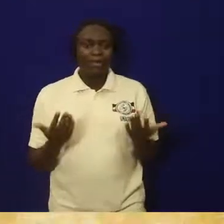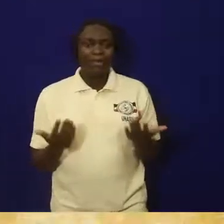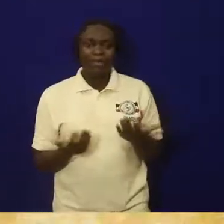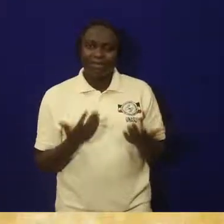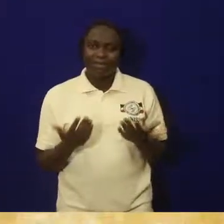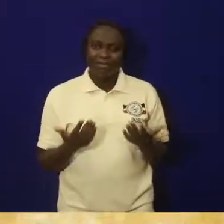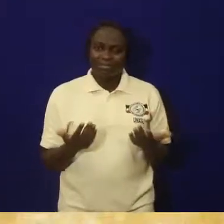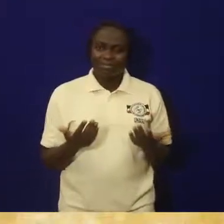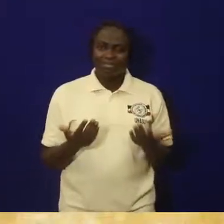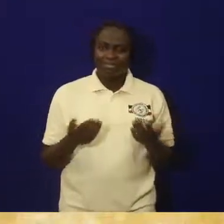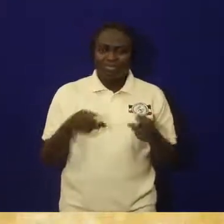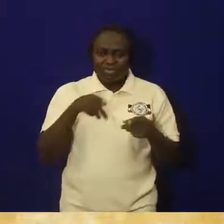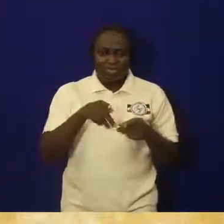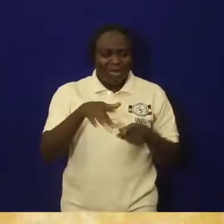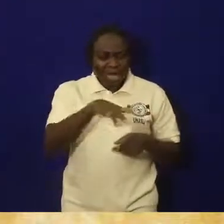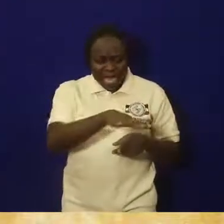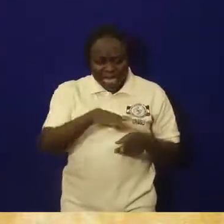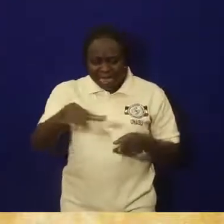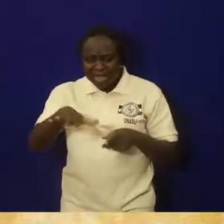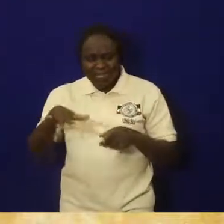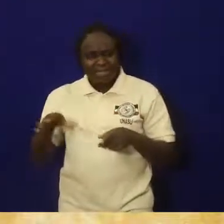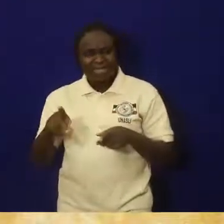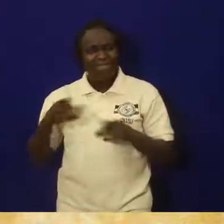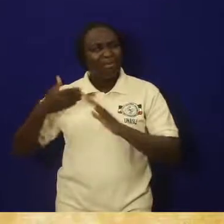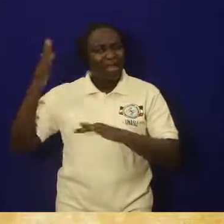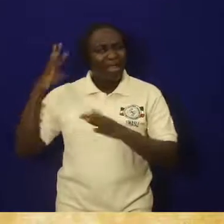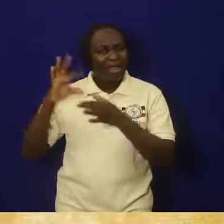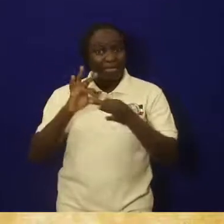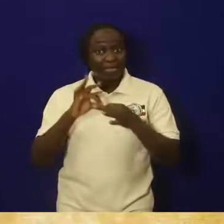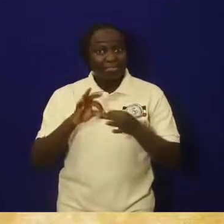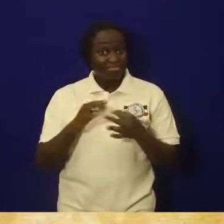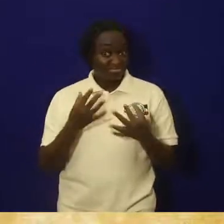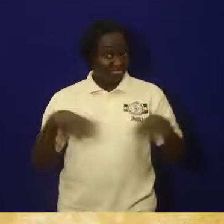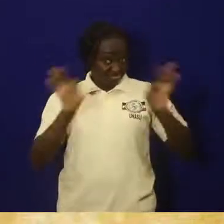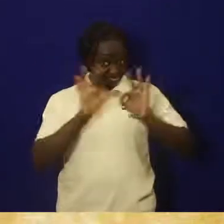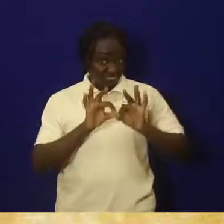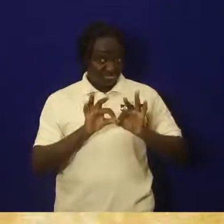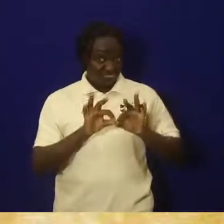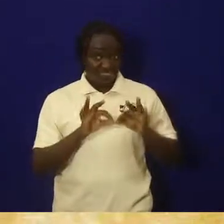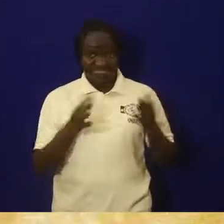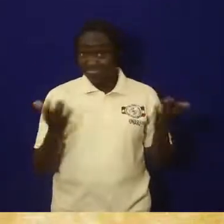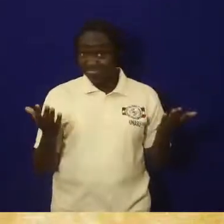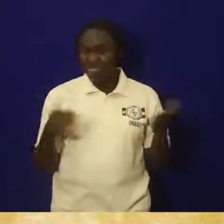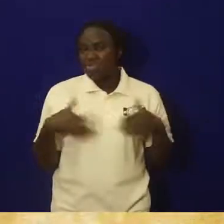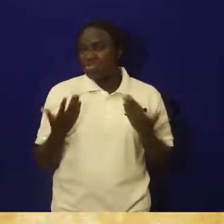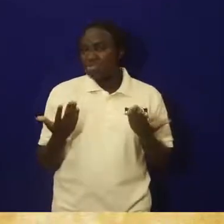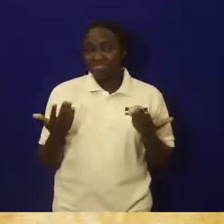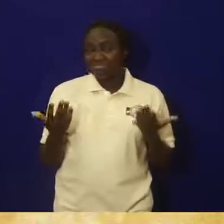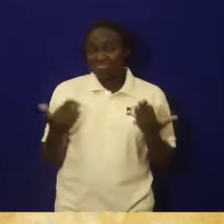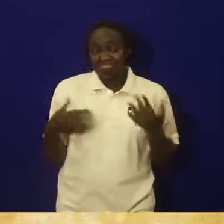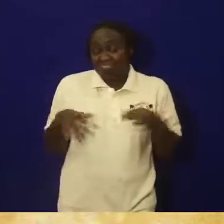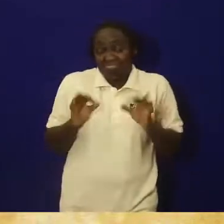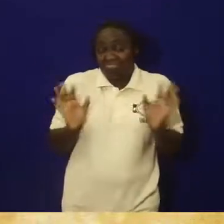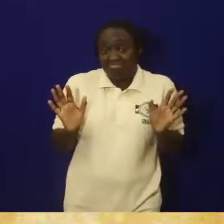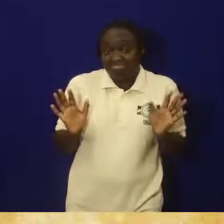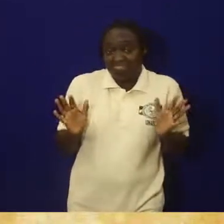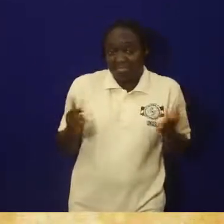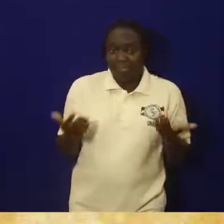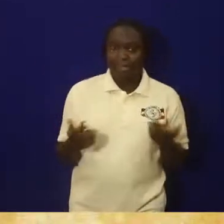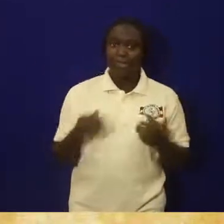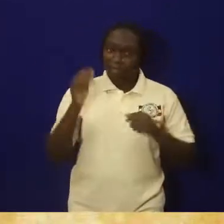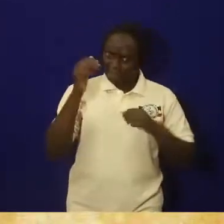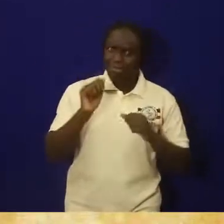need the archaeological sites? Yes, we do. We do need them.